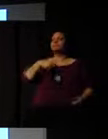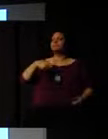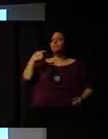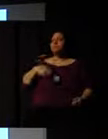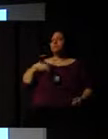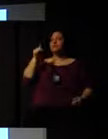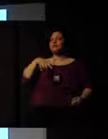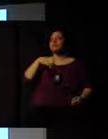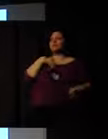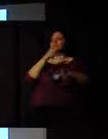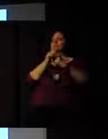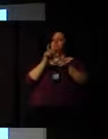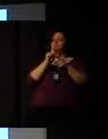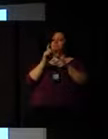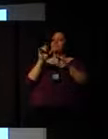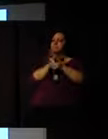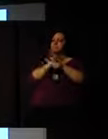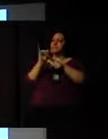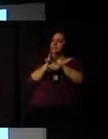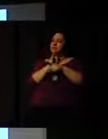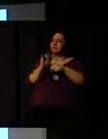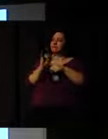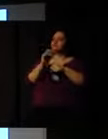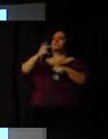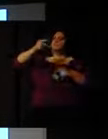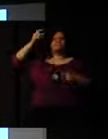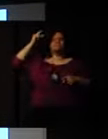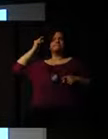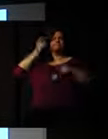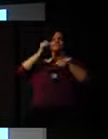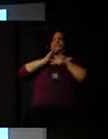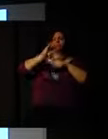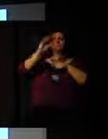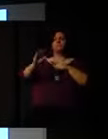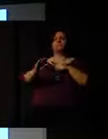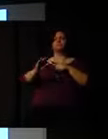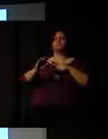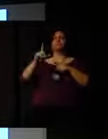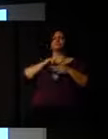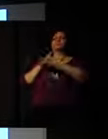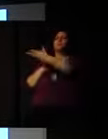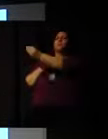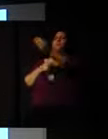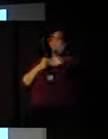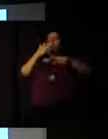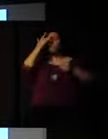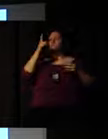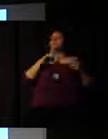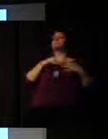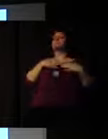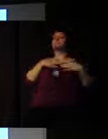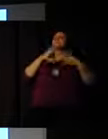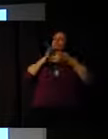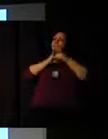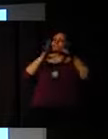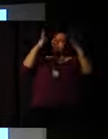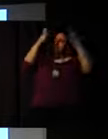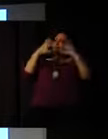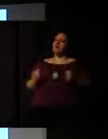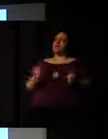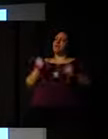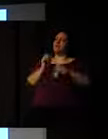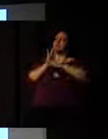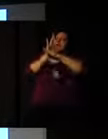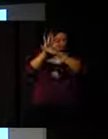There's a lot of money out there. There's a lot of time. And there's a lot of people willing to support your organizations. So